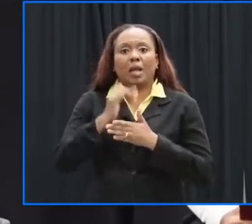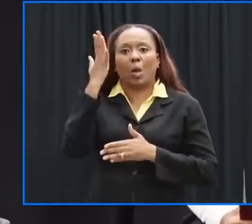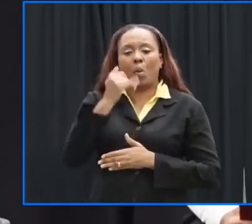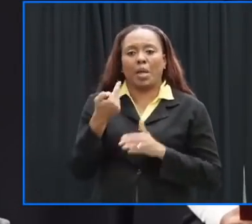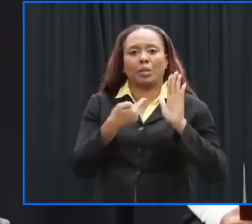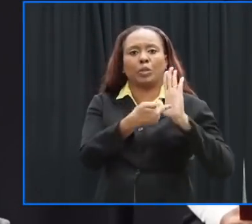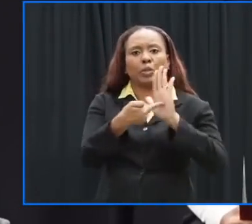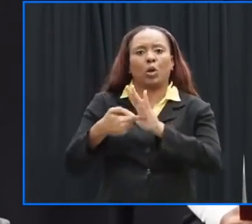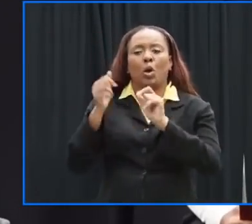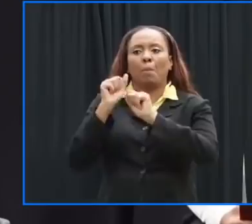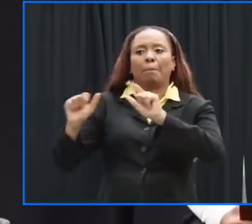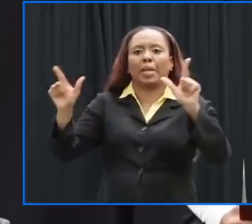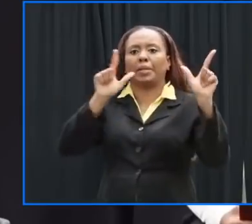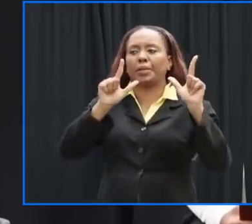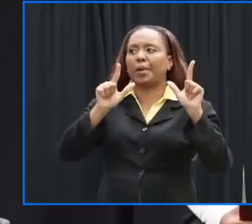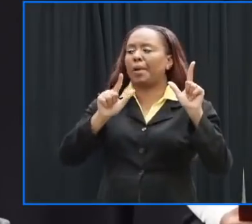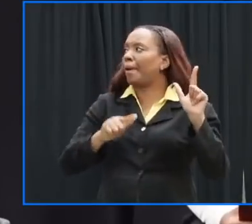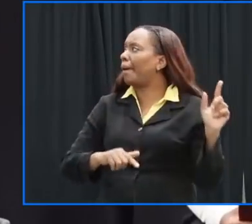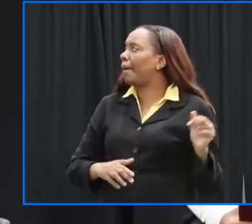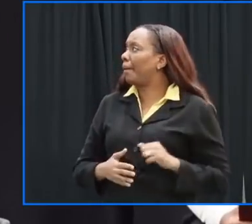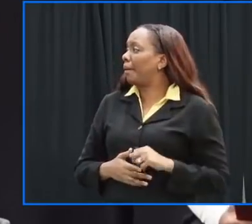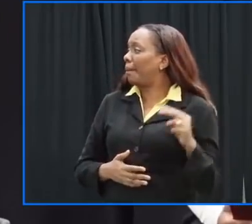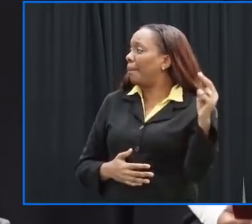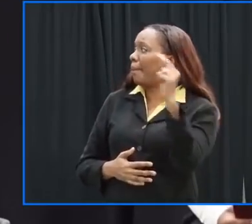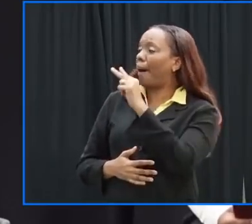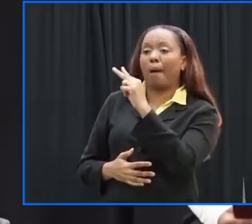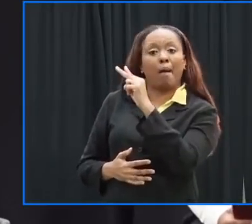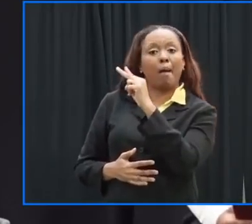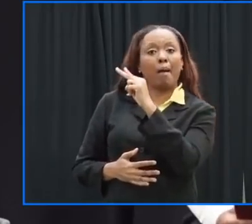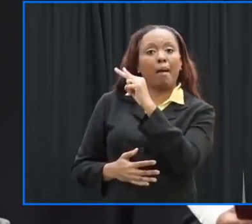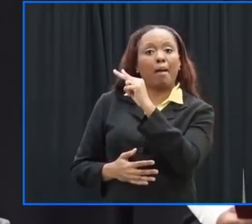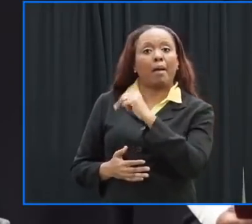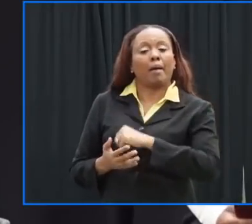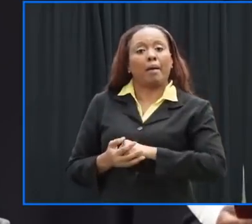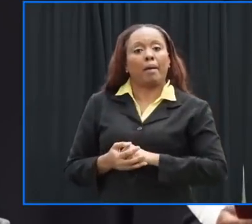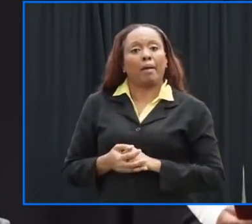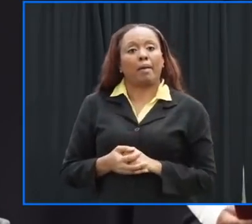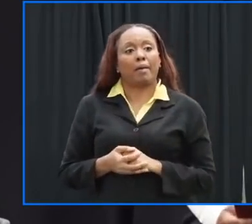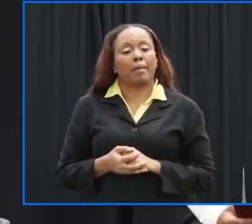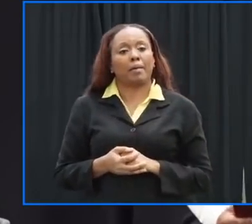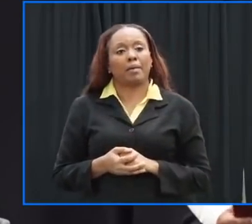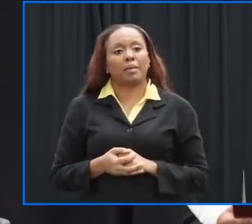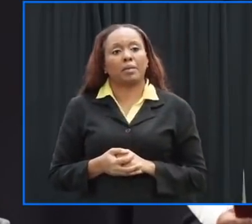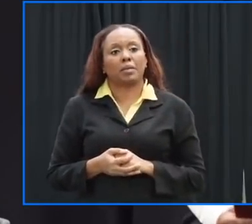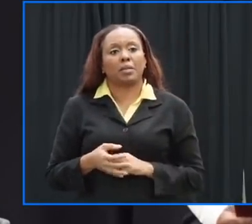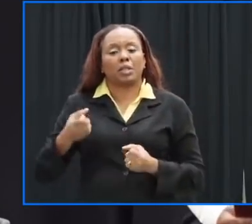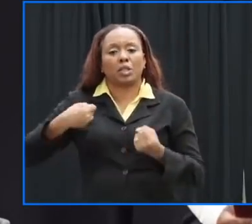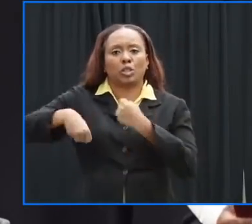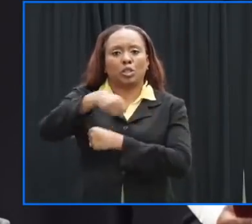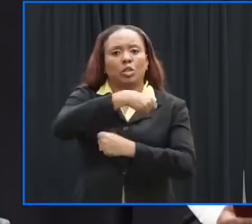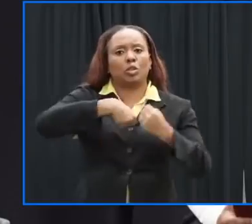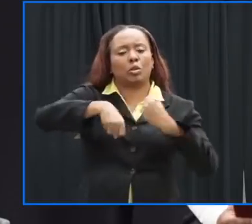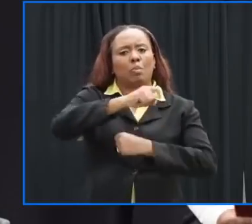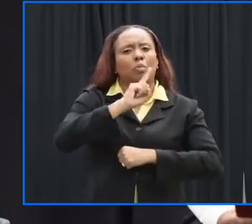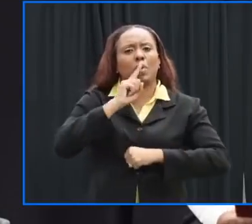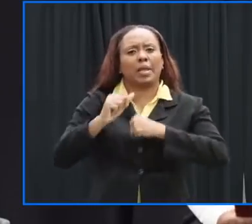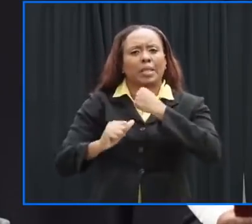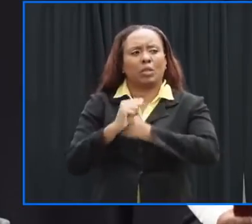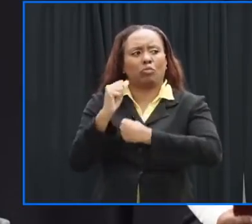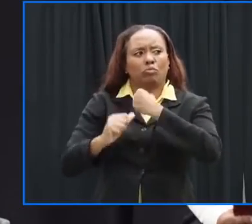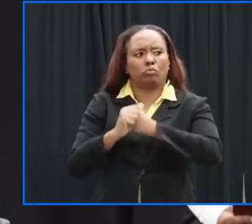while he was speaking i'm here to say to you that this storm is a threat to barbados